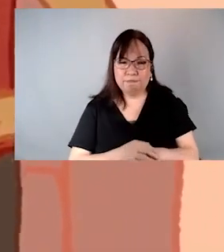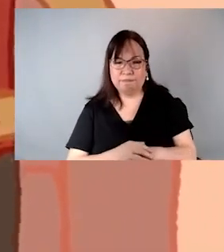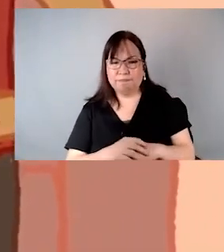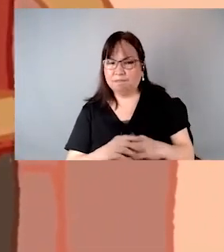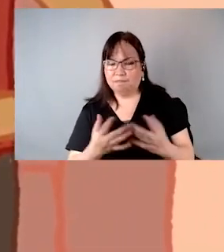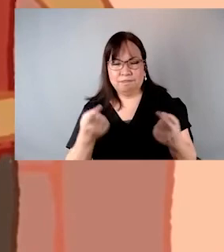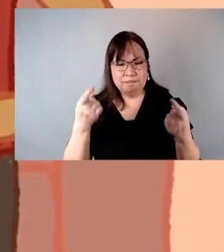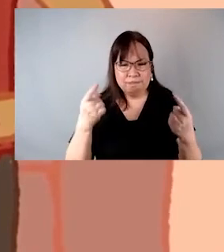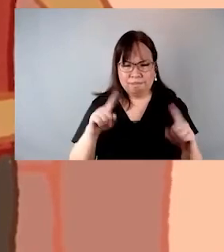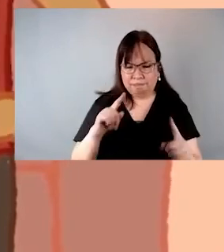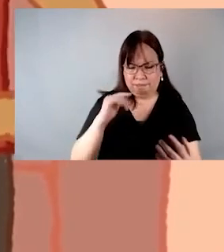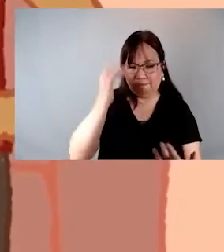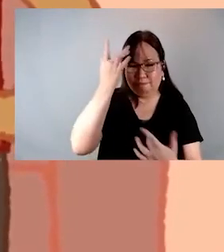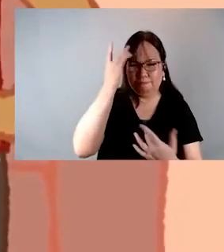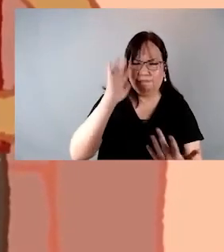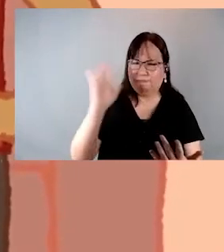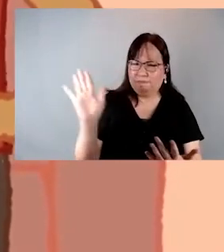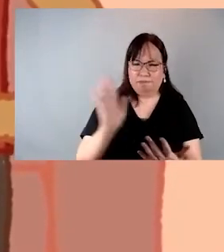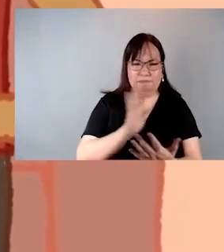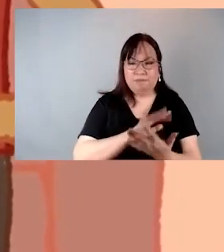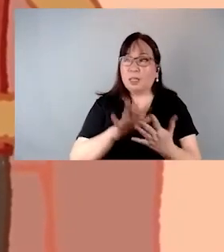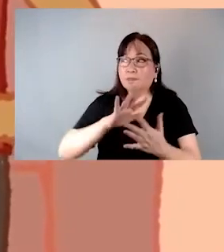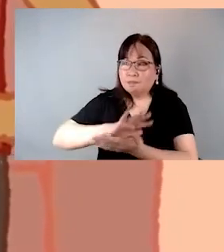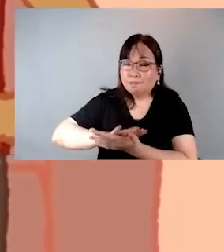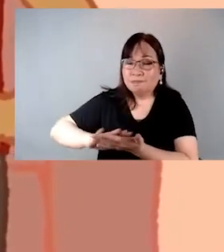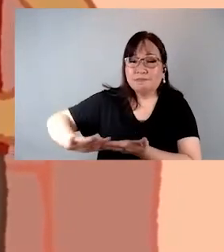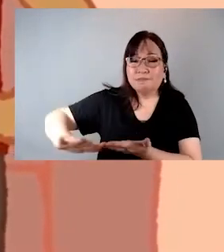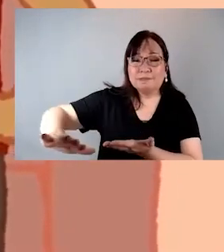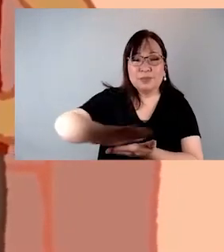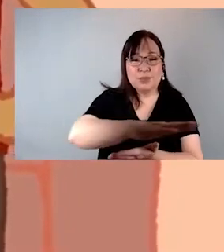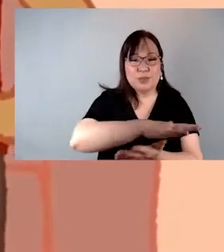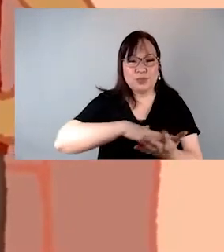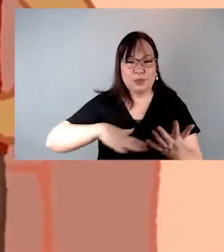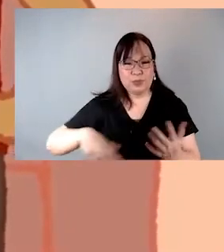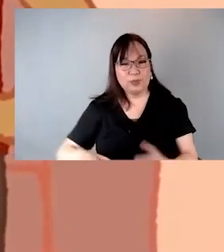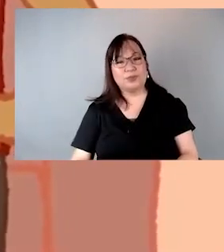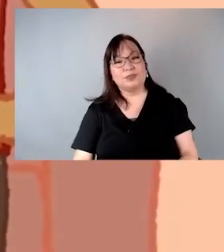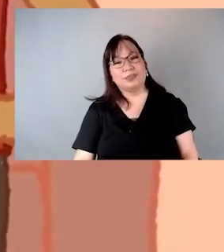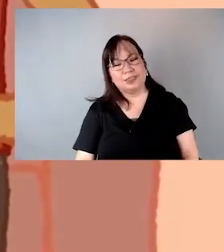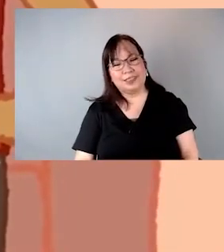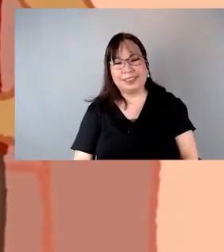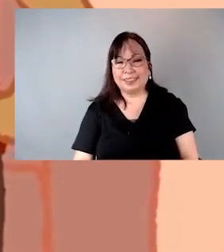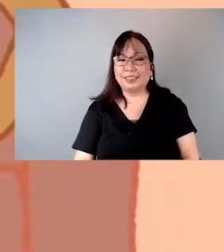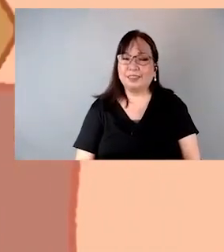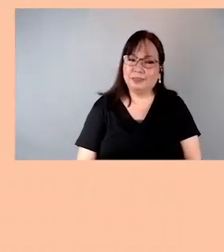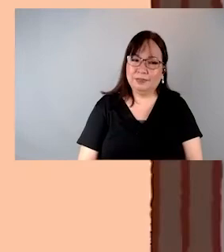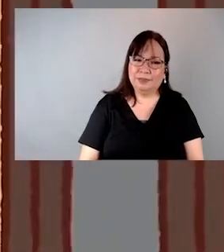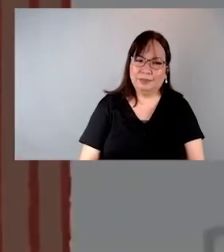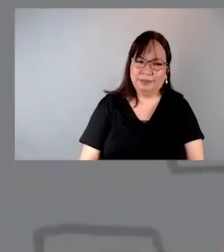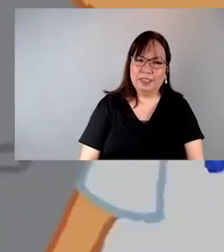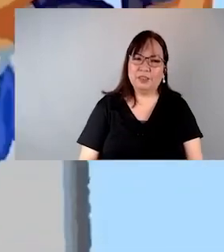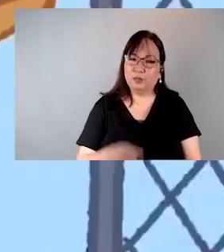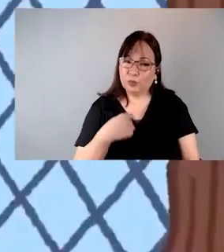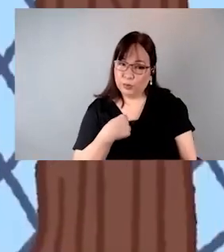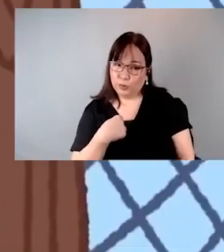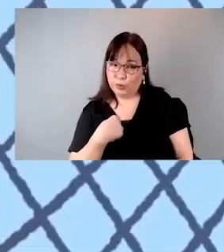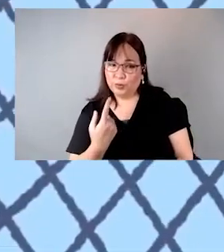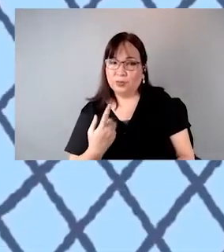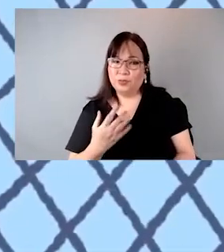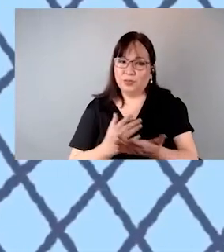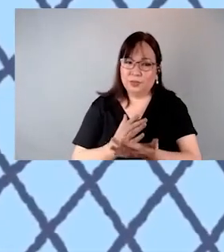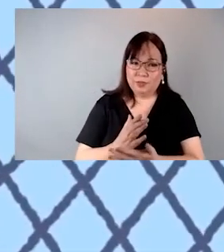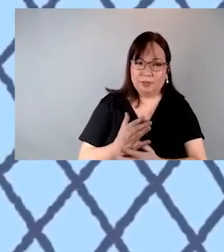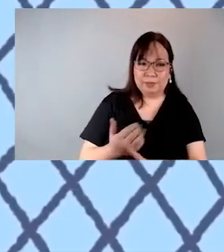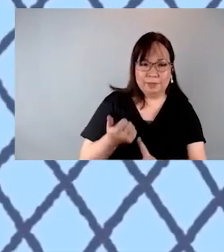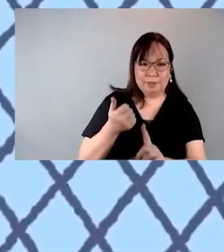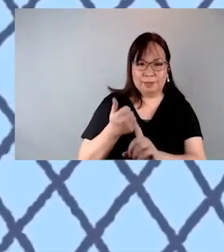malayo sa sakit at malinis ang paligid. Ako'y